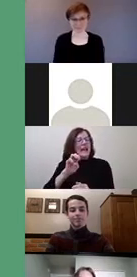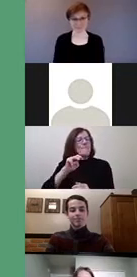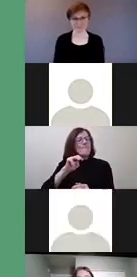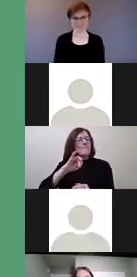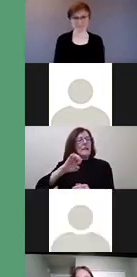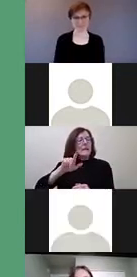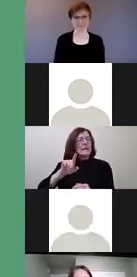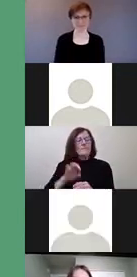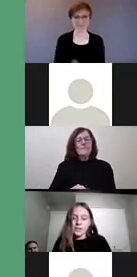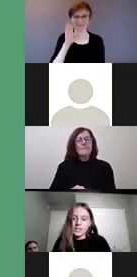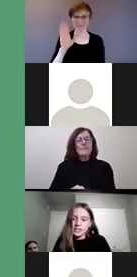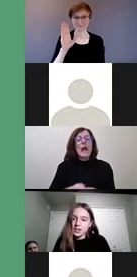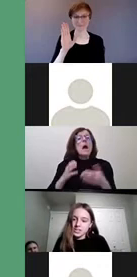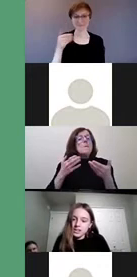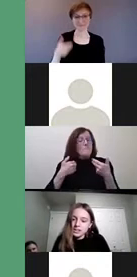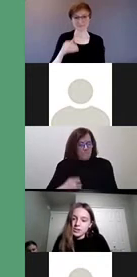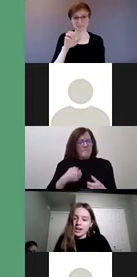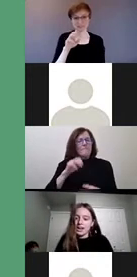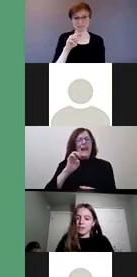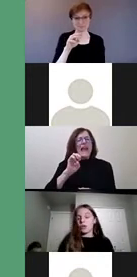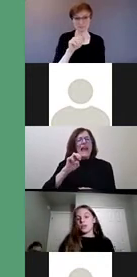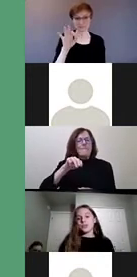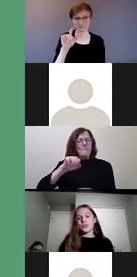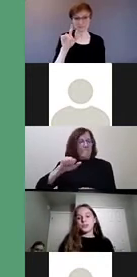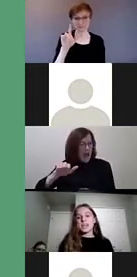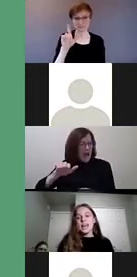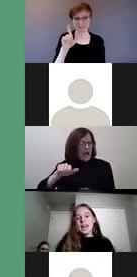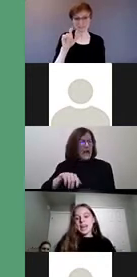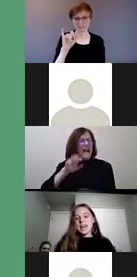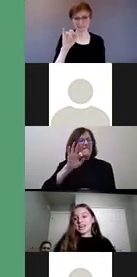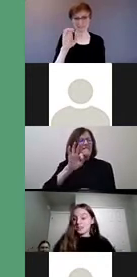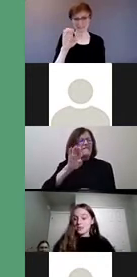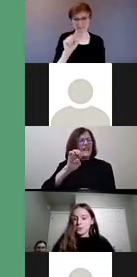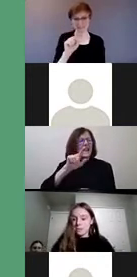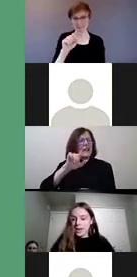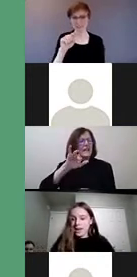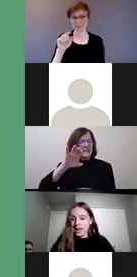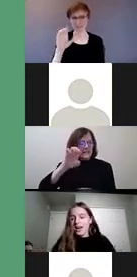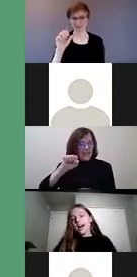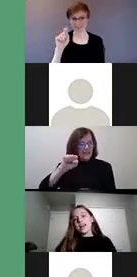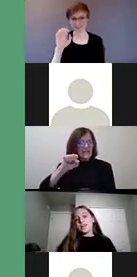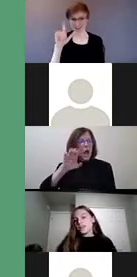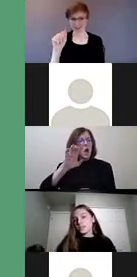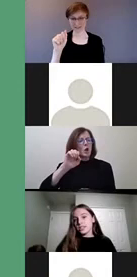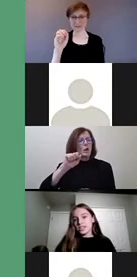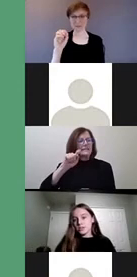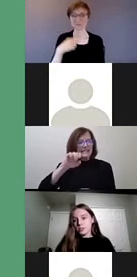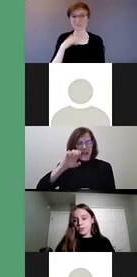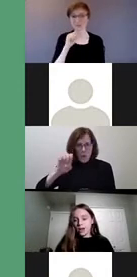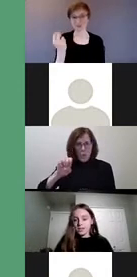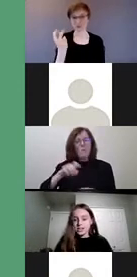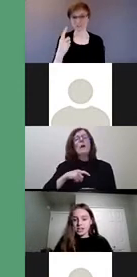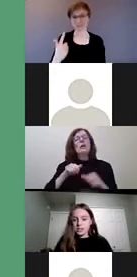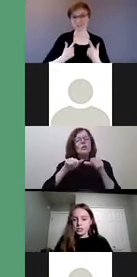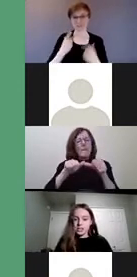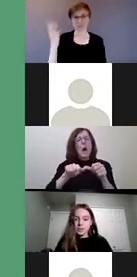Hello, my name is Emma Felices Costello and I am 12 years old and I live in Winnipeg. I have a nine-year-old sister with a